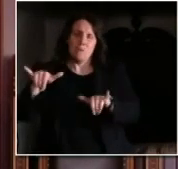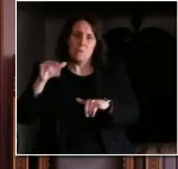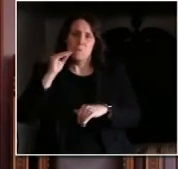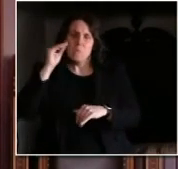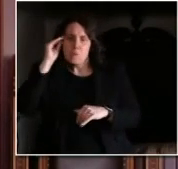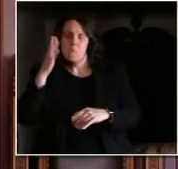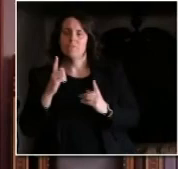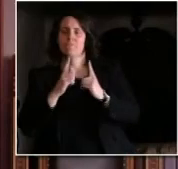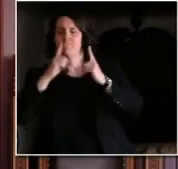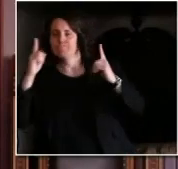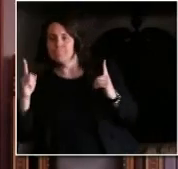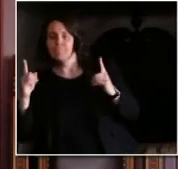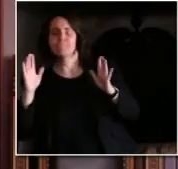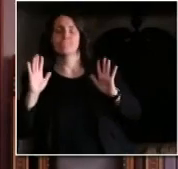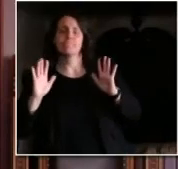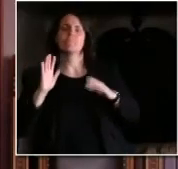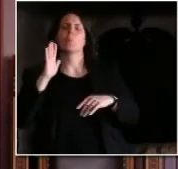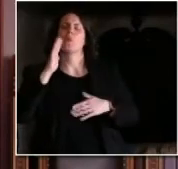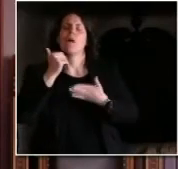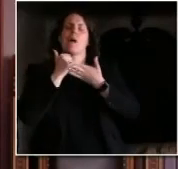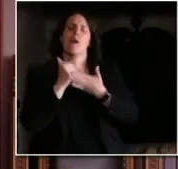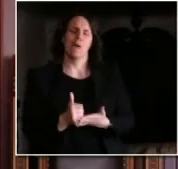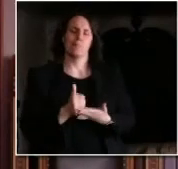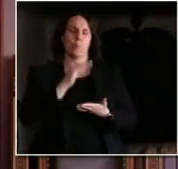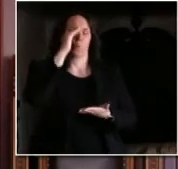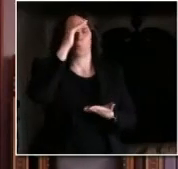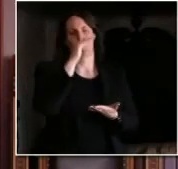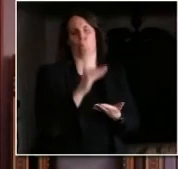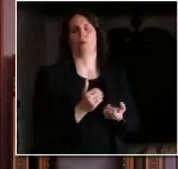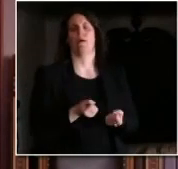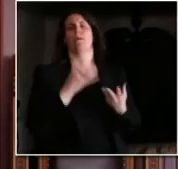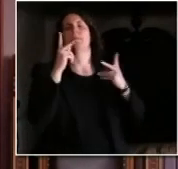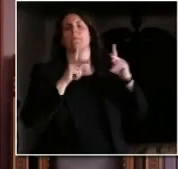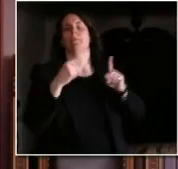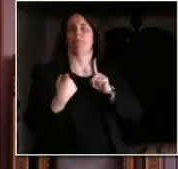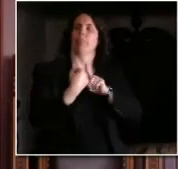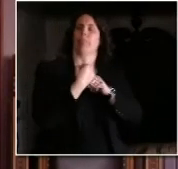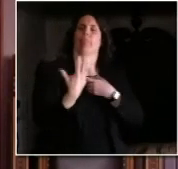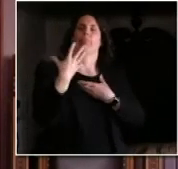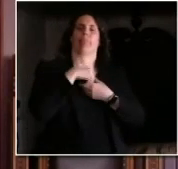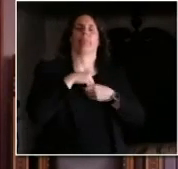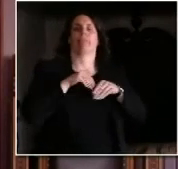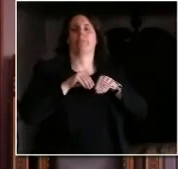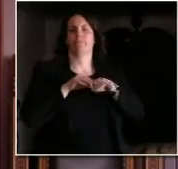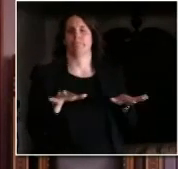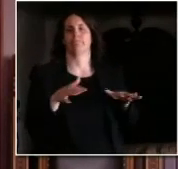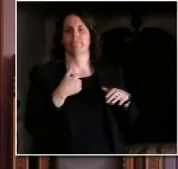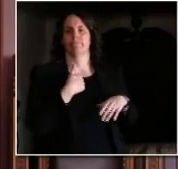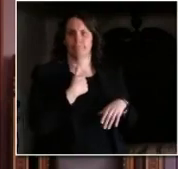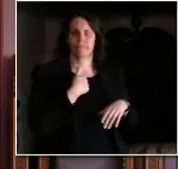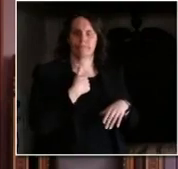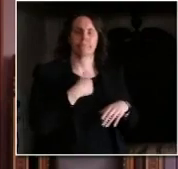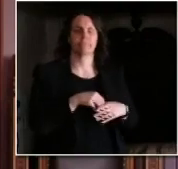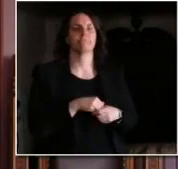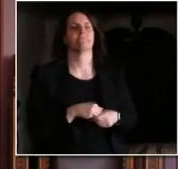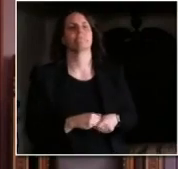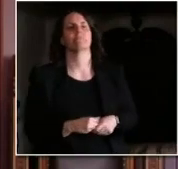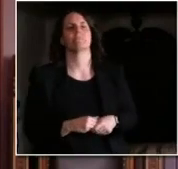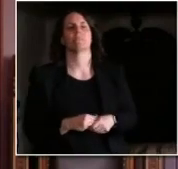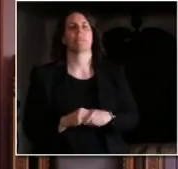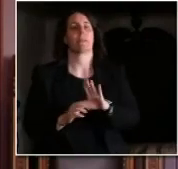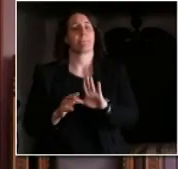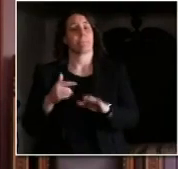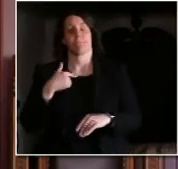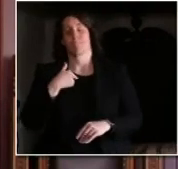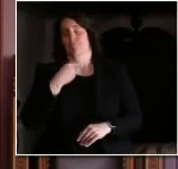it shorter the time that we spend in this situation but no it